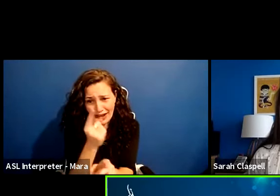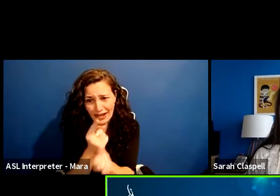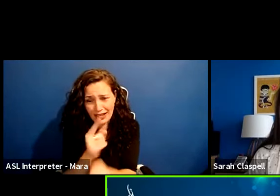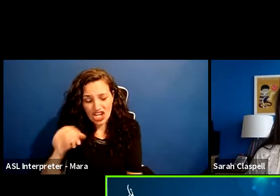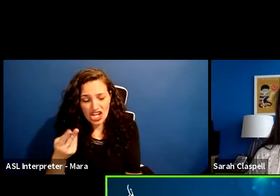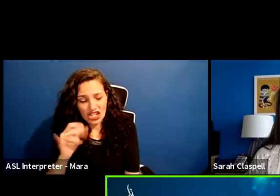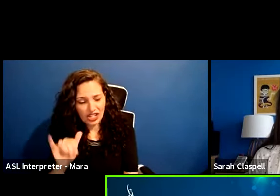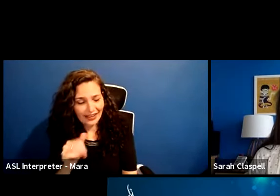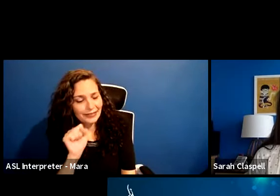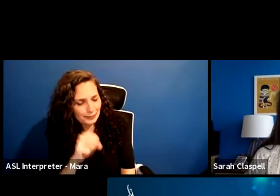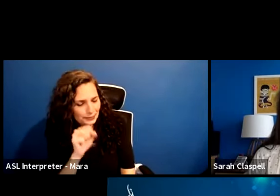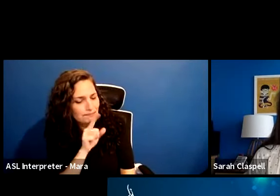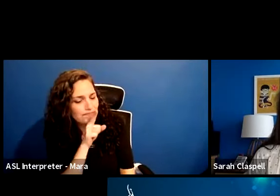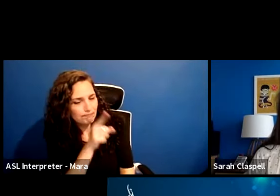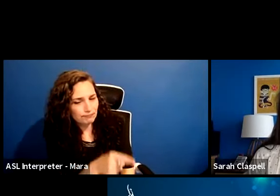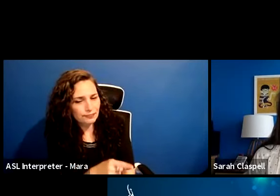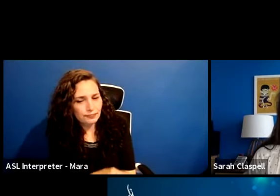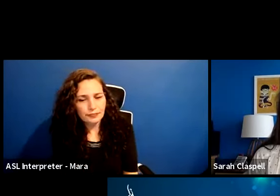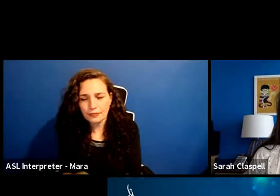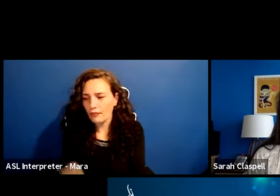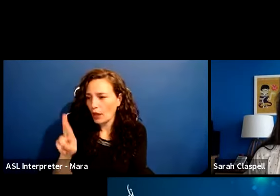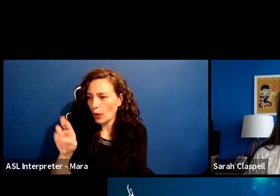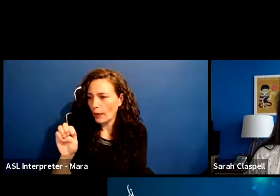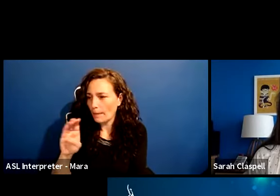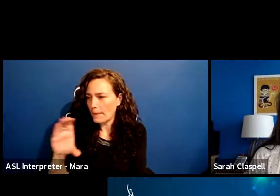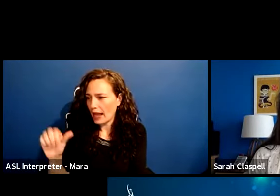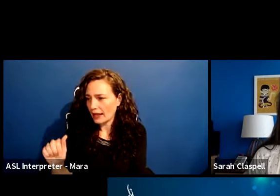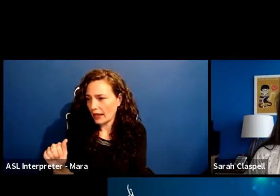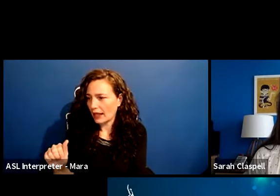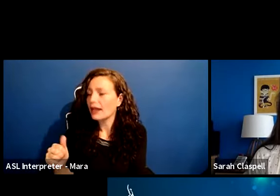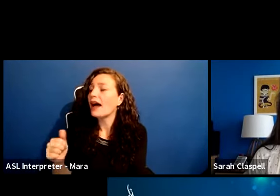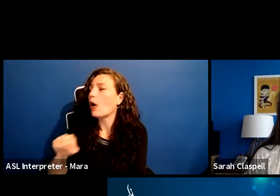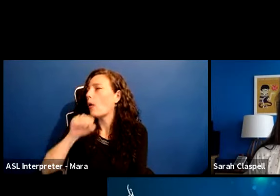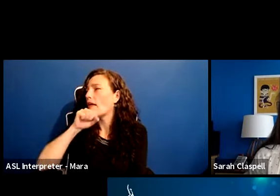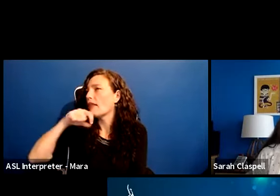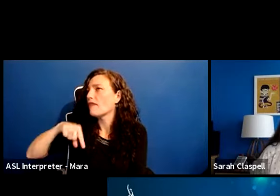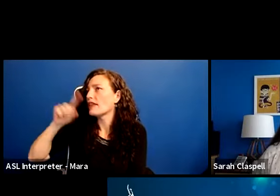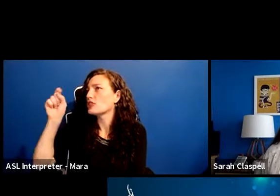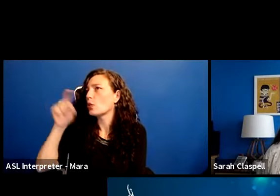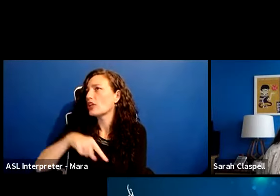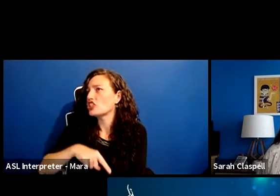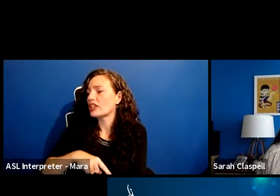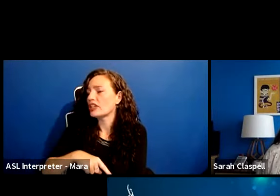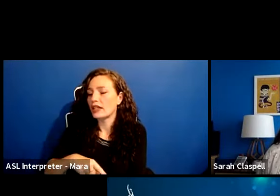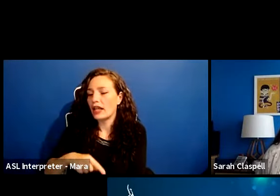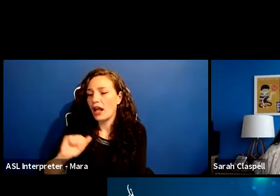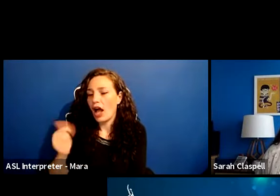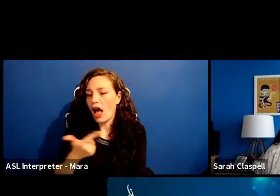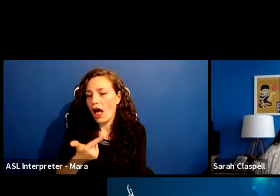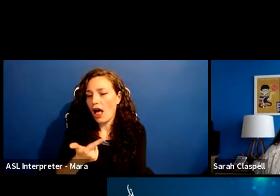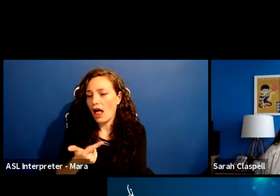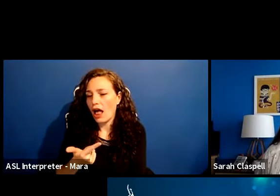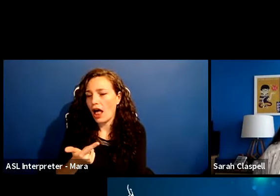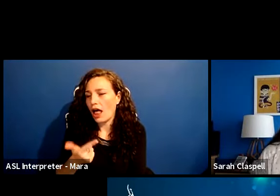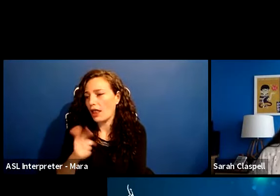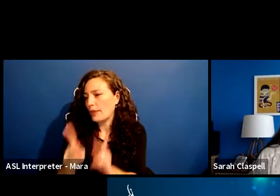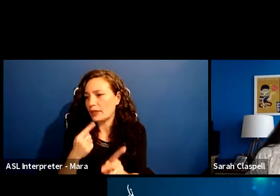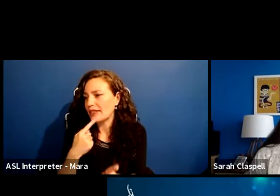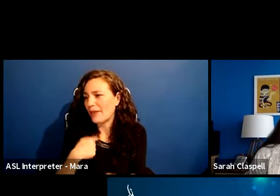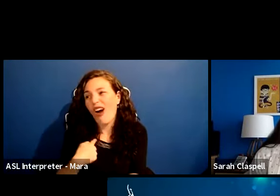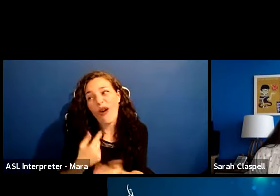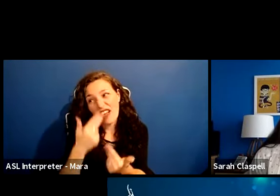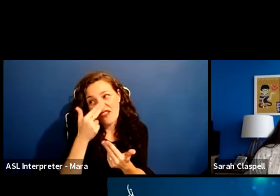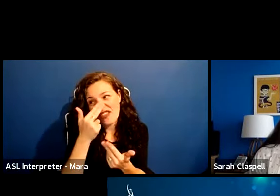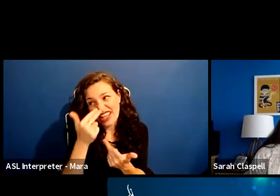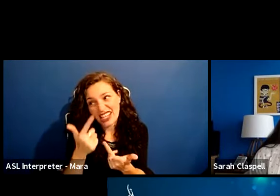Rebecca. Yeah. I love this question. Uh, this person says, everyone tells me I'm really funny and should do improv, but when I'm